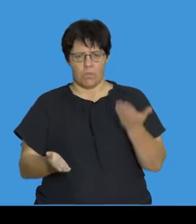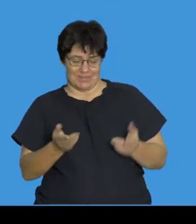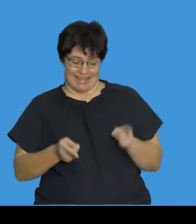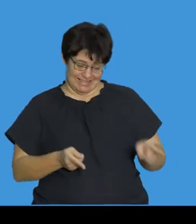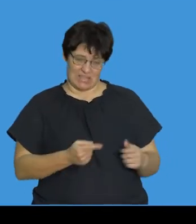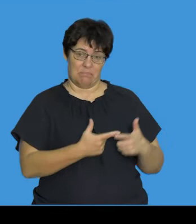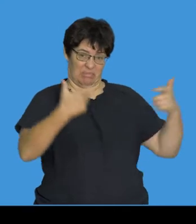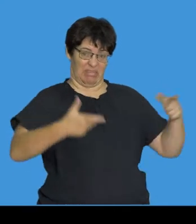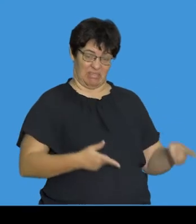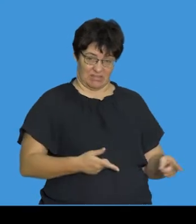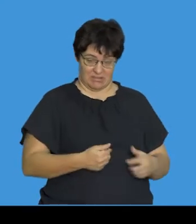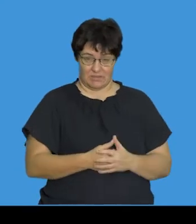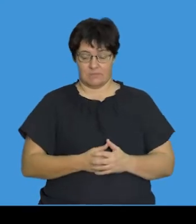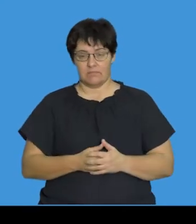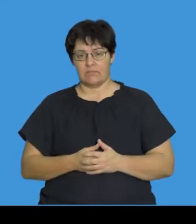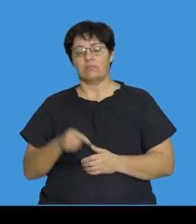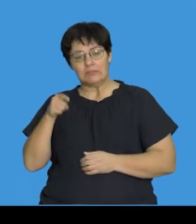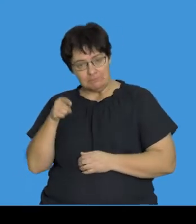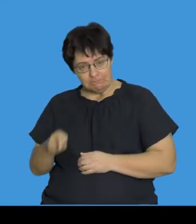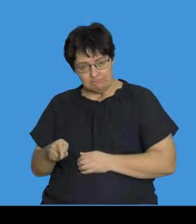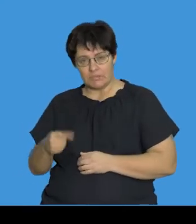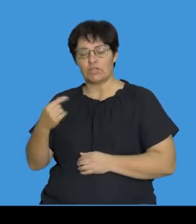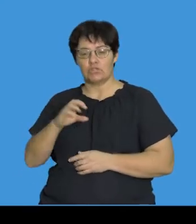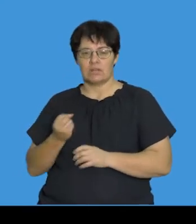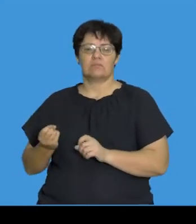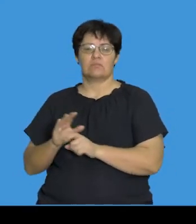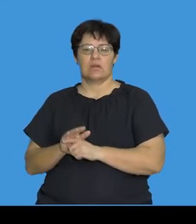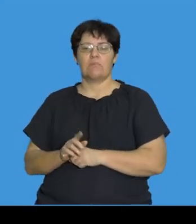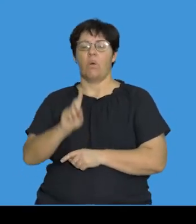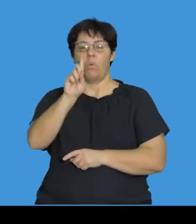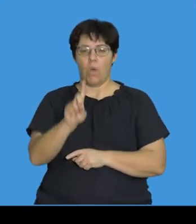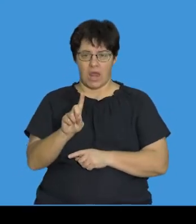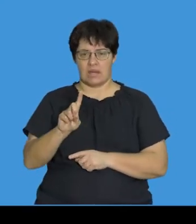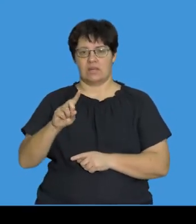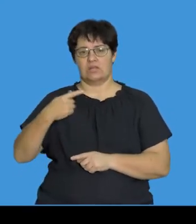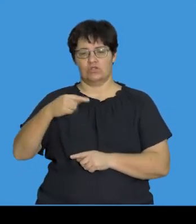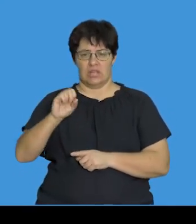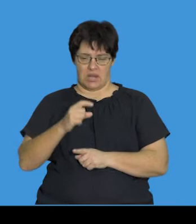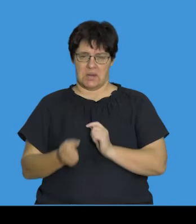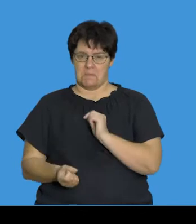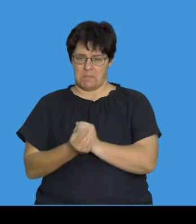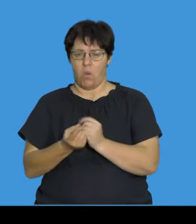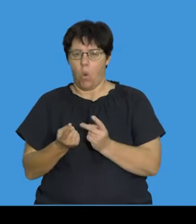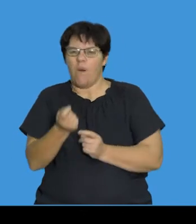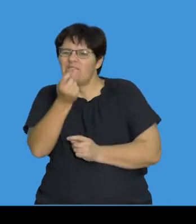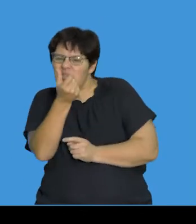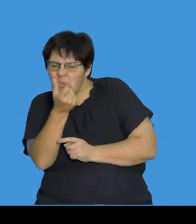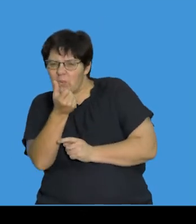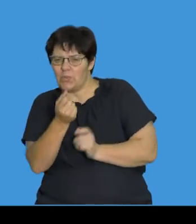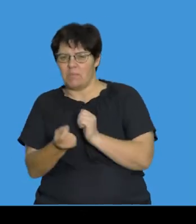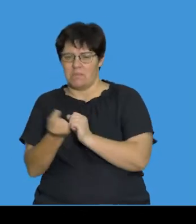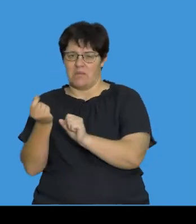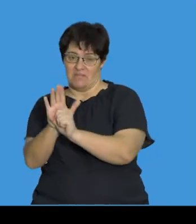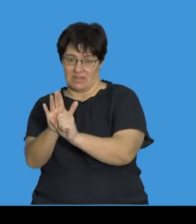chromosomal mutation. This means that a gene mutation could affect one gene or a few genes. In